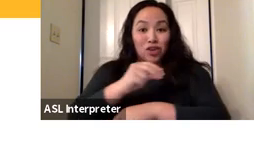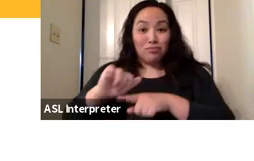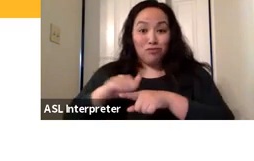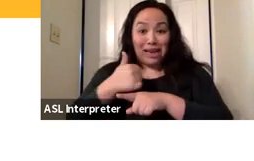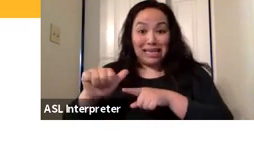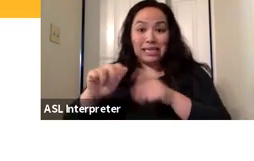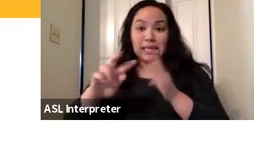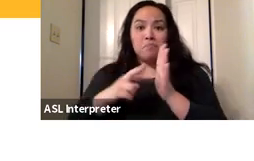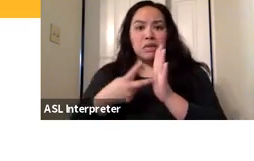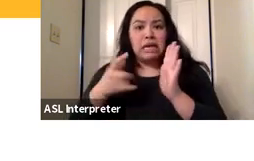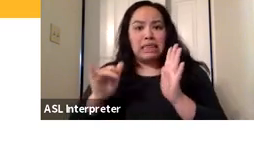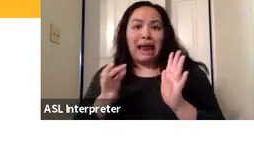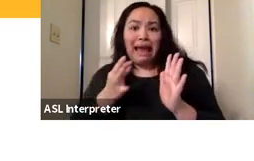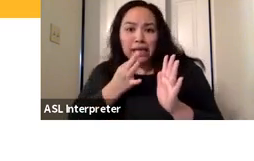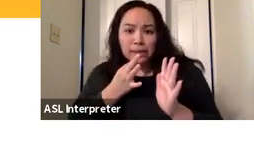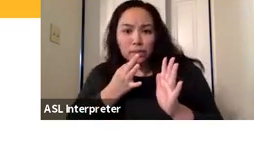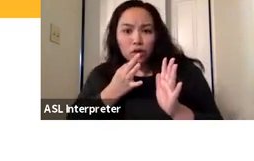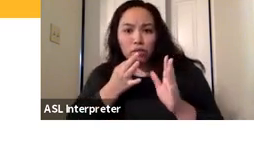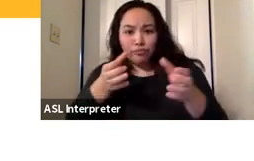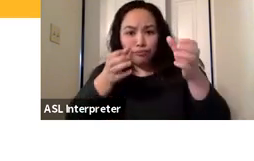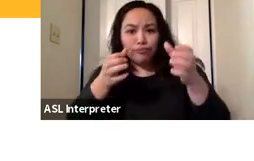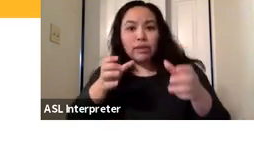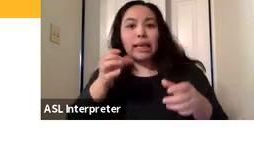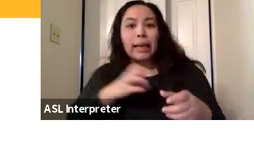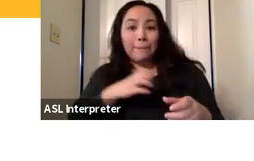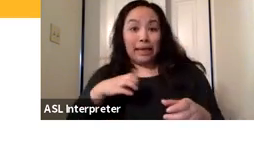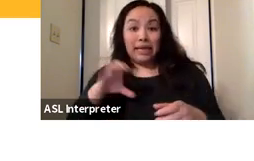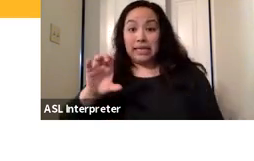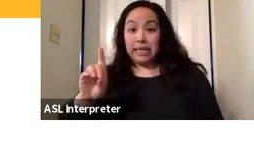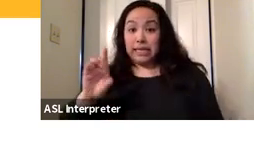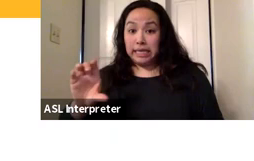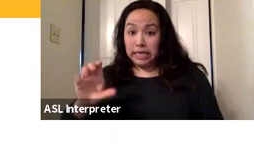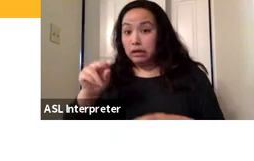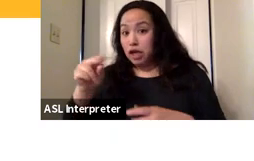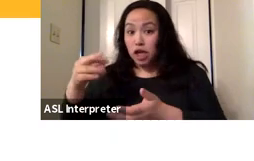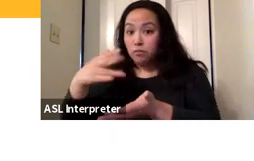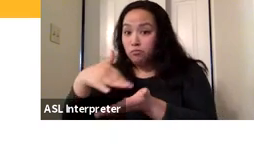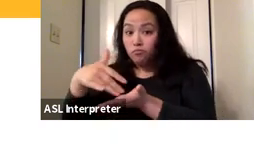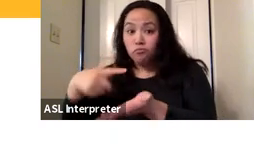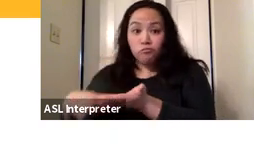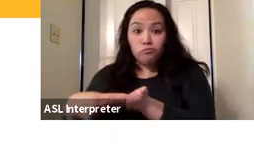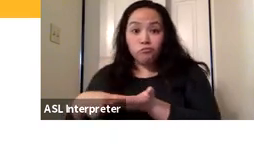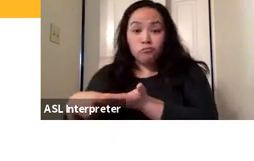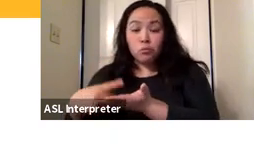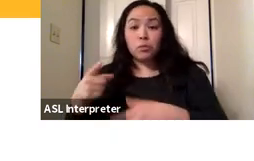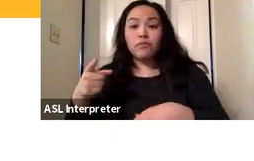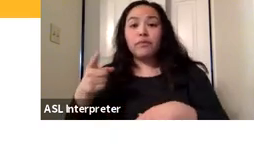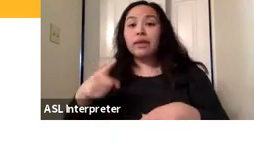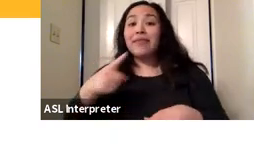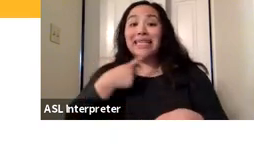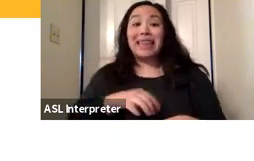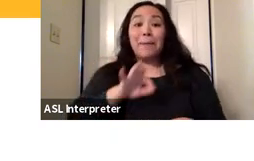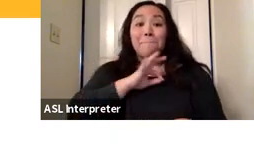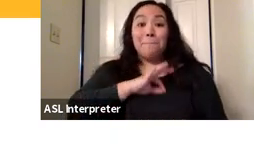the expert committee at CDC, weighed in and CDC and FDA agreed that the benefits